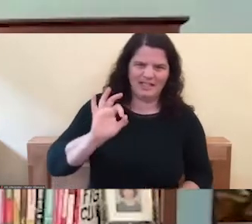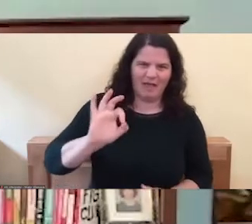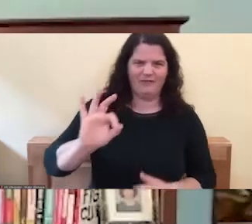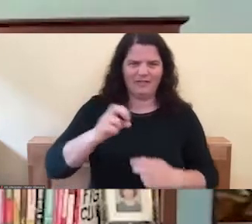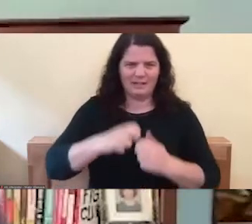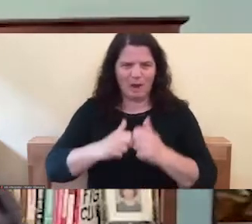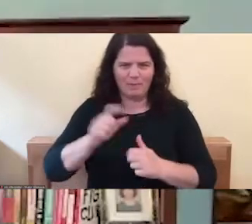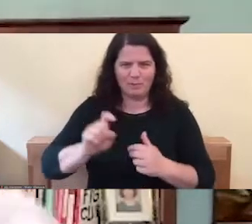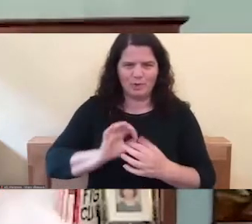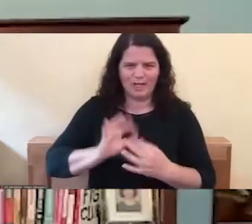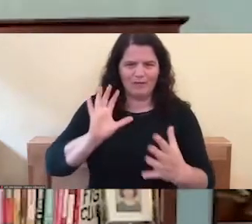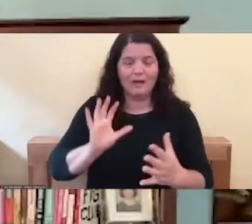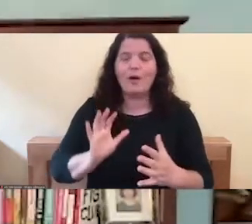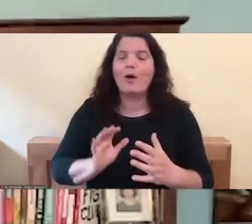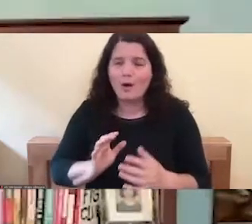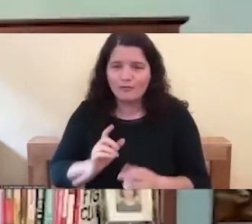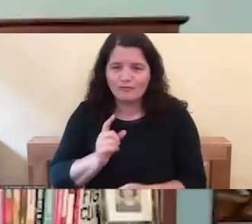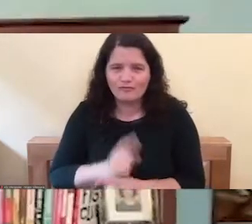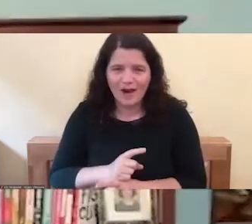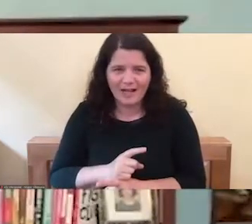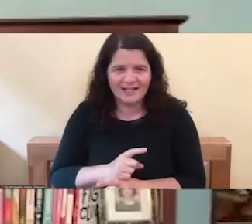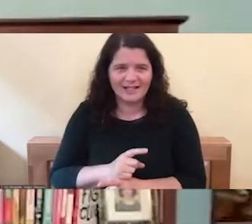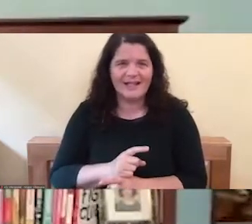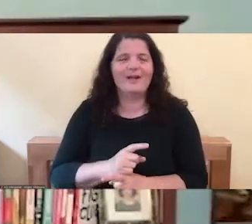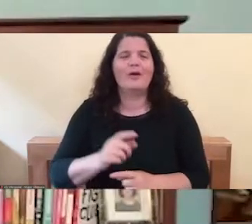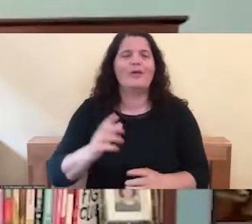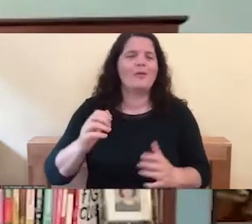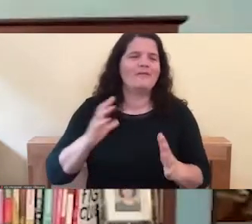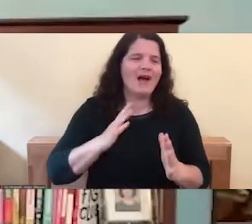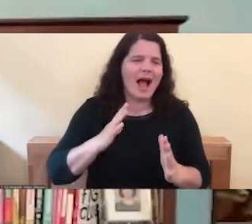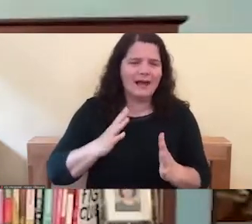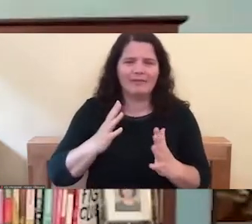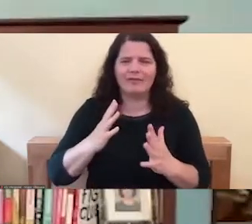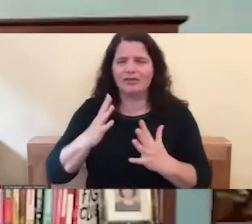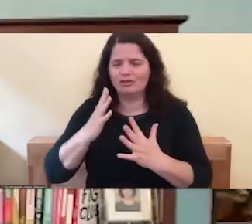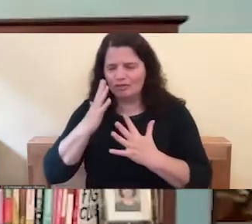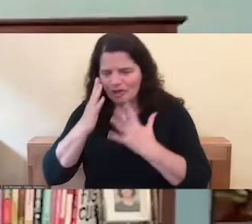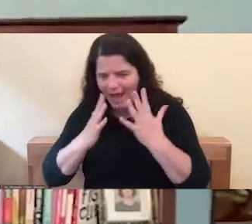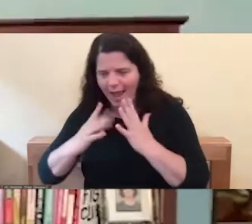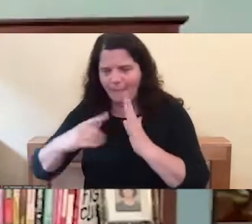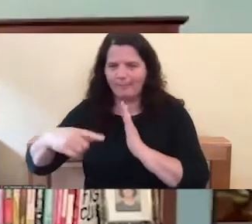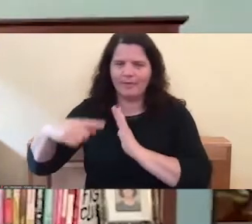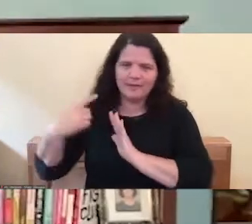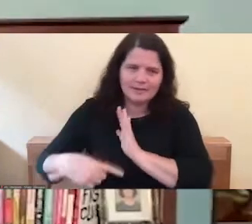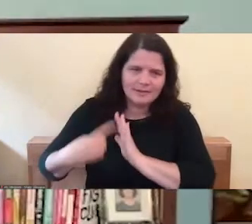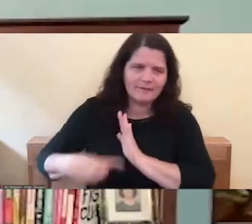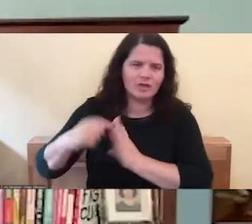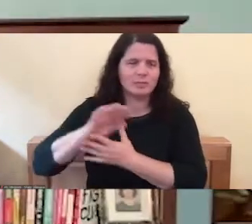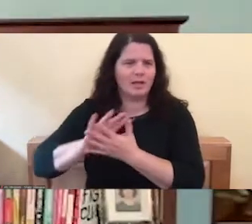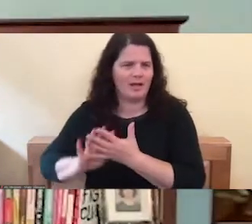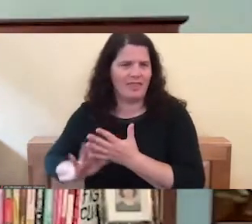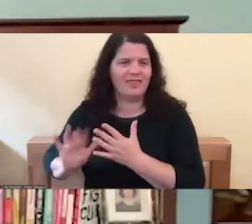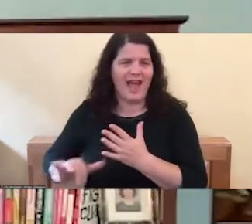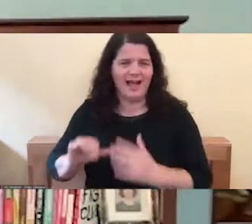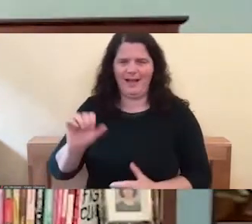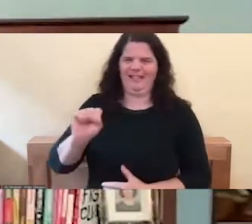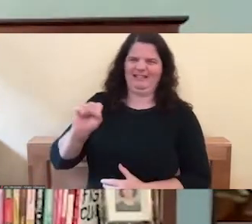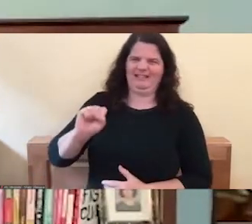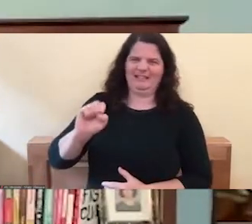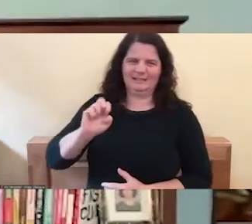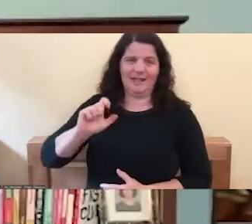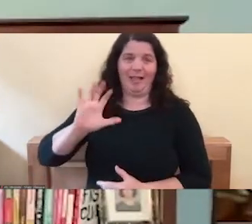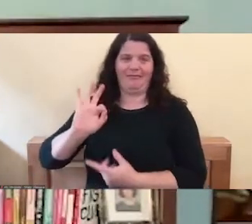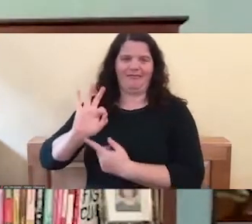self-judgment, that's S with a capital S. Self-compassion just meaning you're including yourself in the circle of